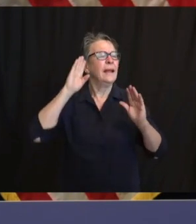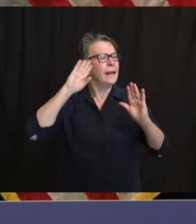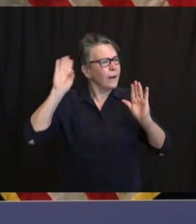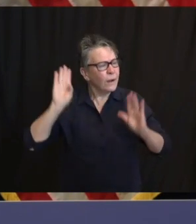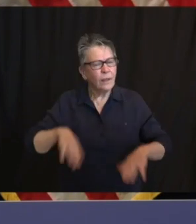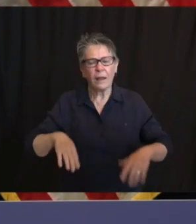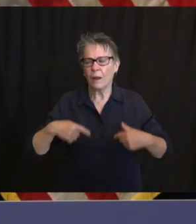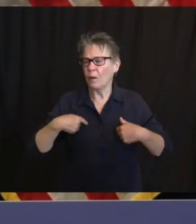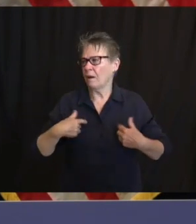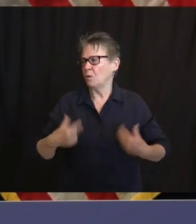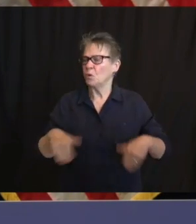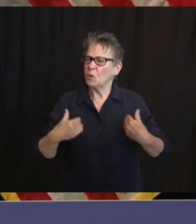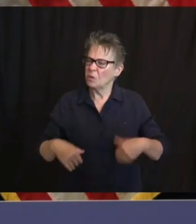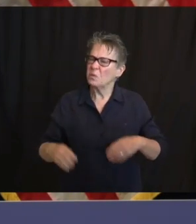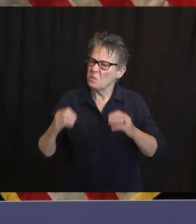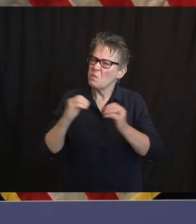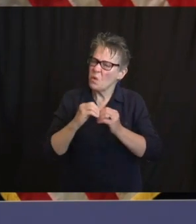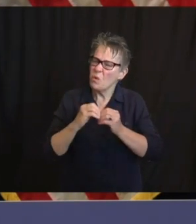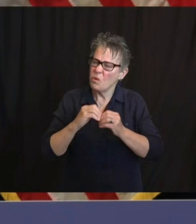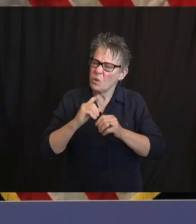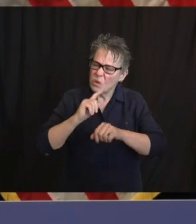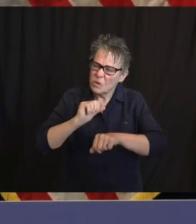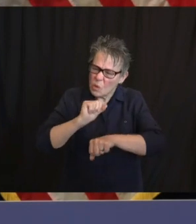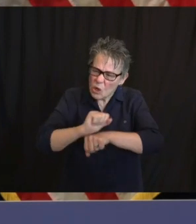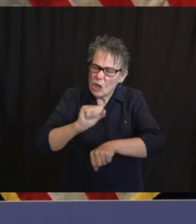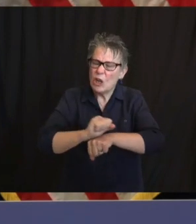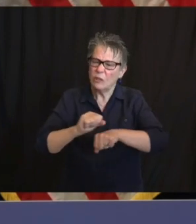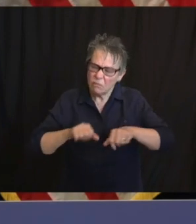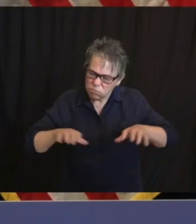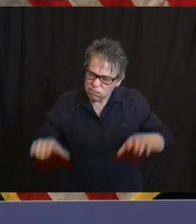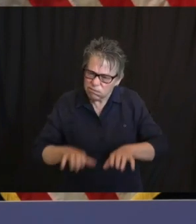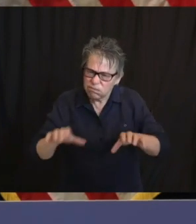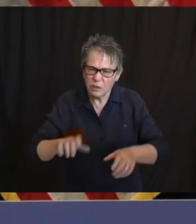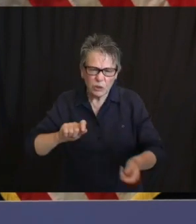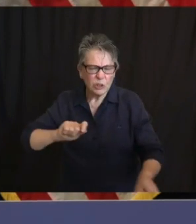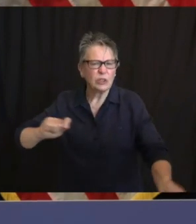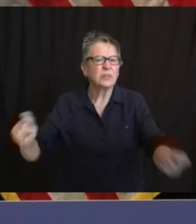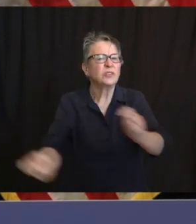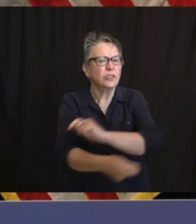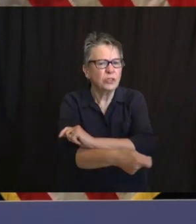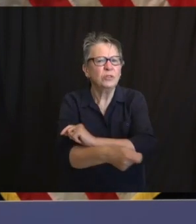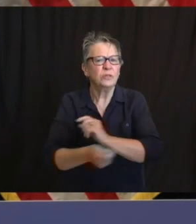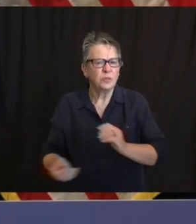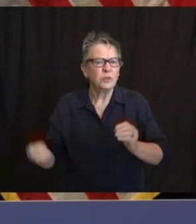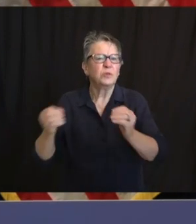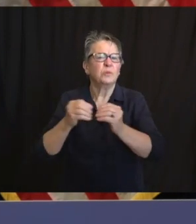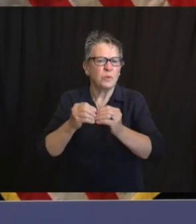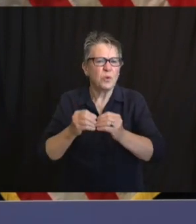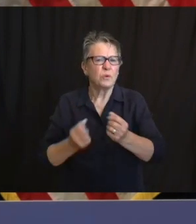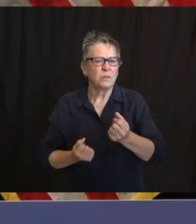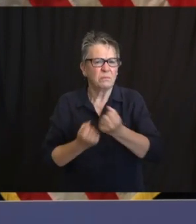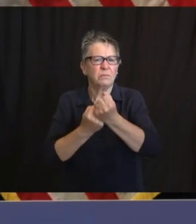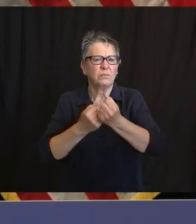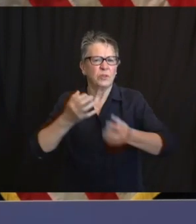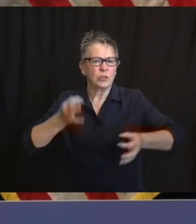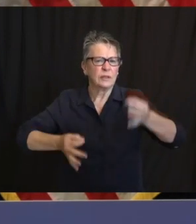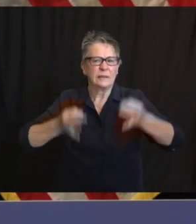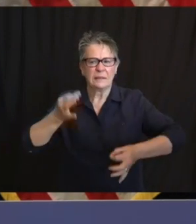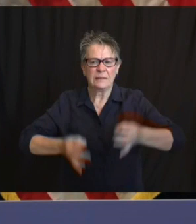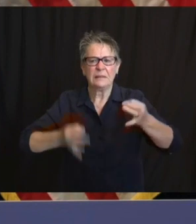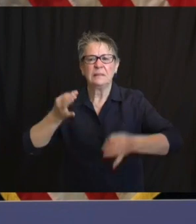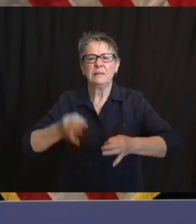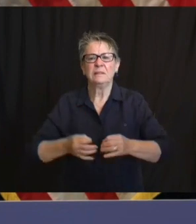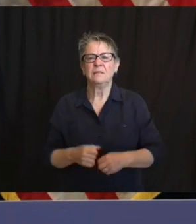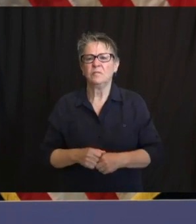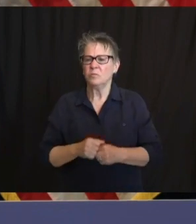We will continue to listen and to stand in solidarity. The